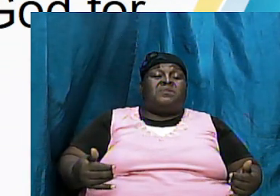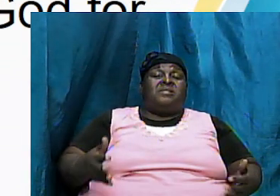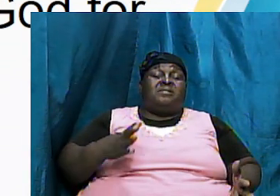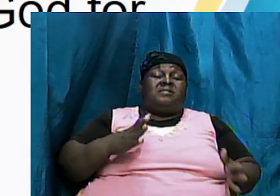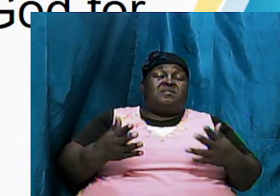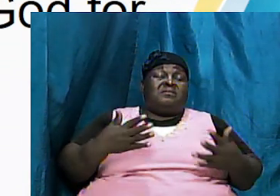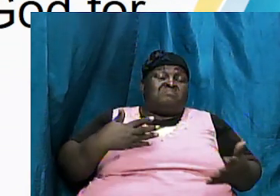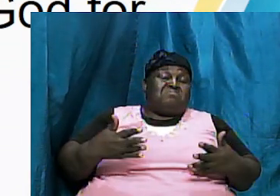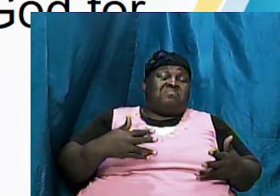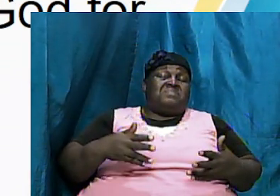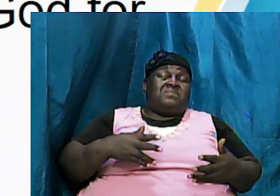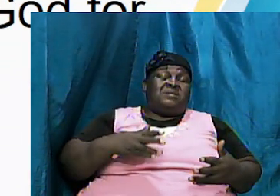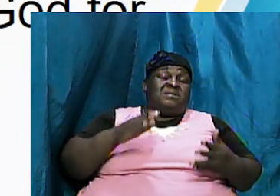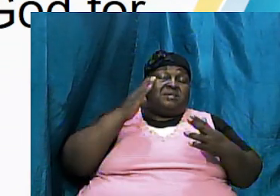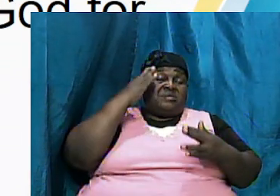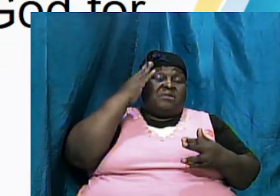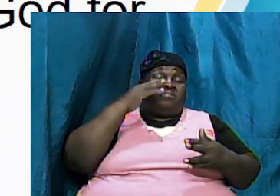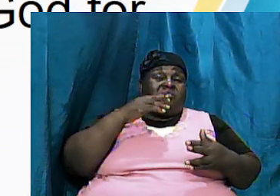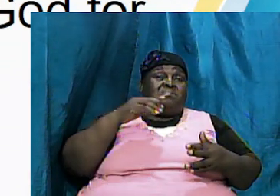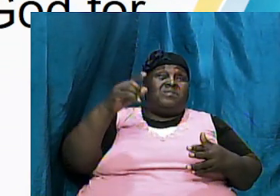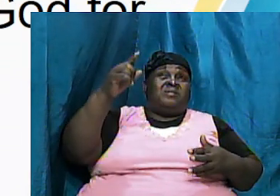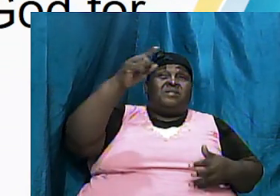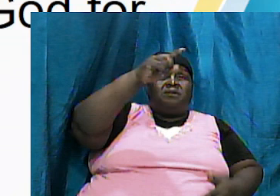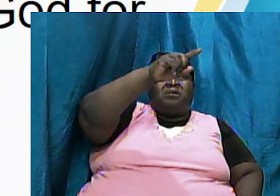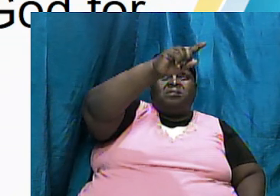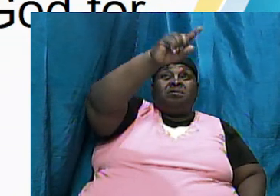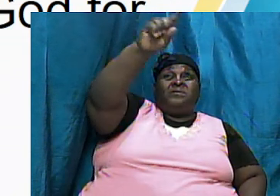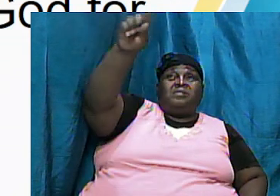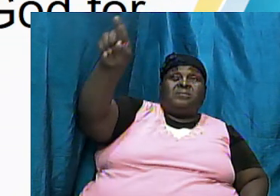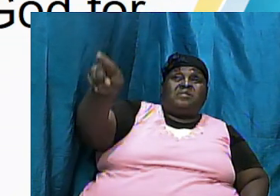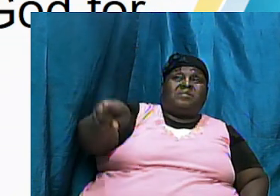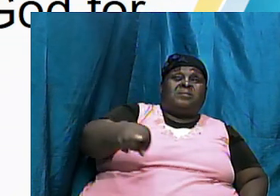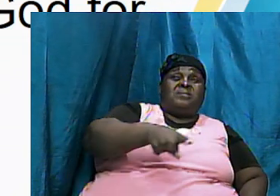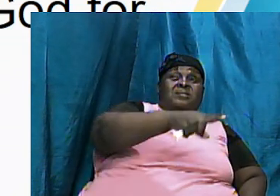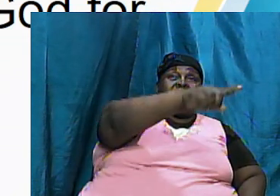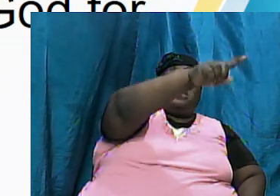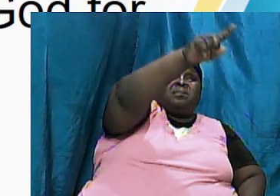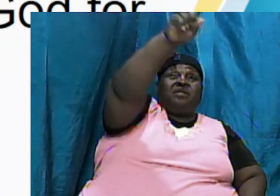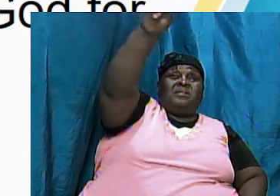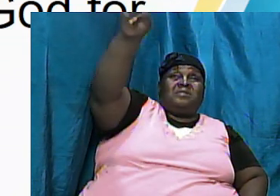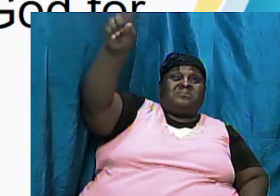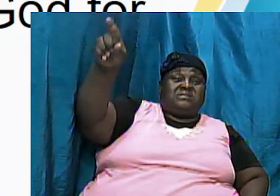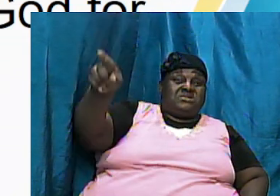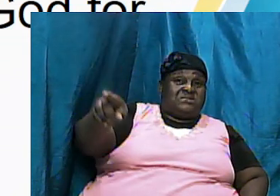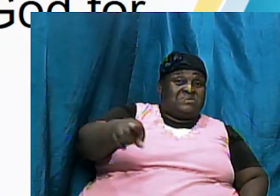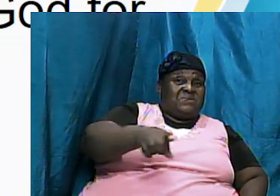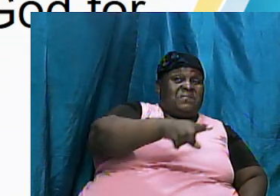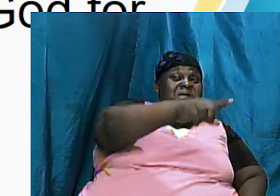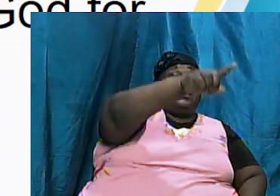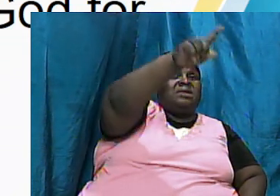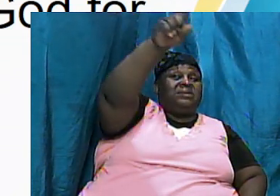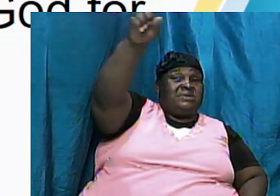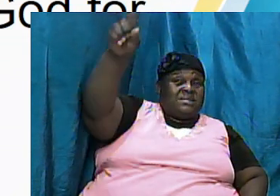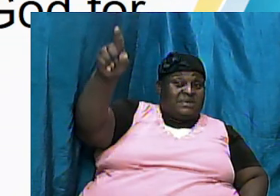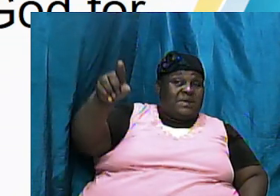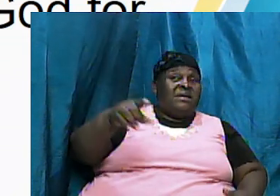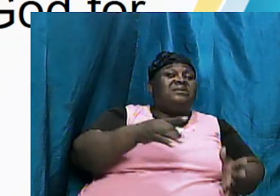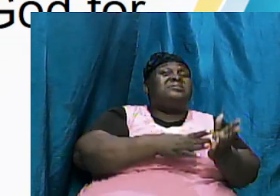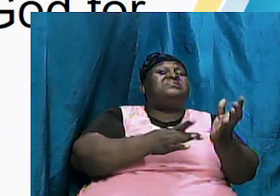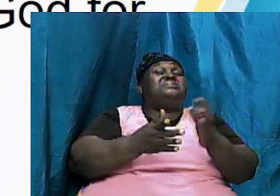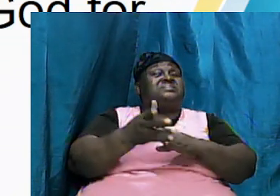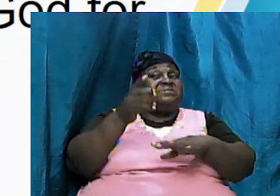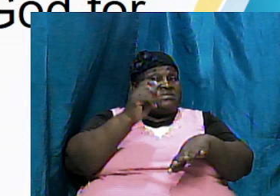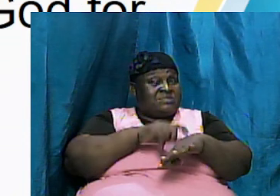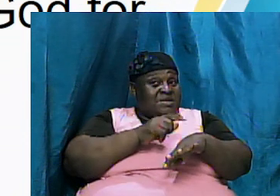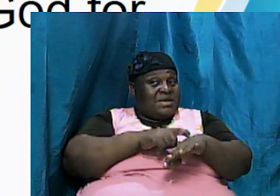circle nothing new and Jesus referred to those times though they were separate and apart in terms of timelines and